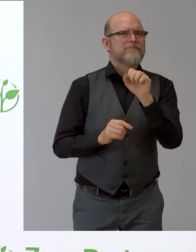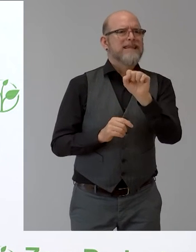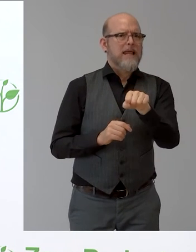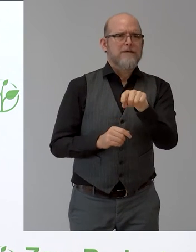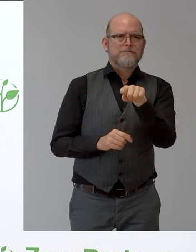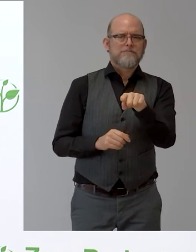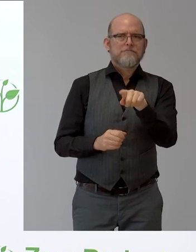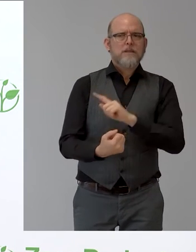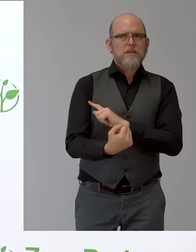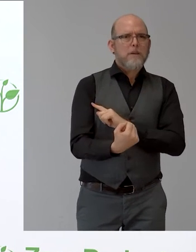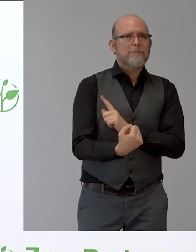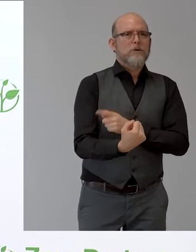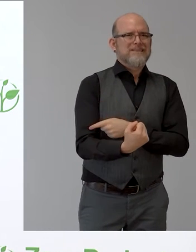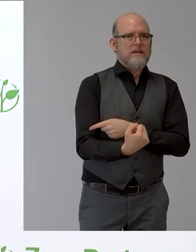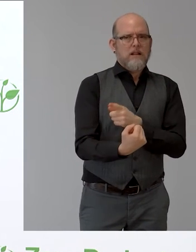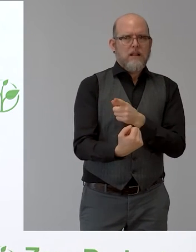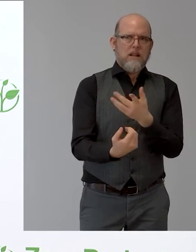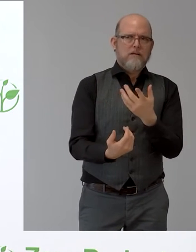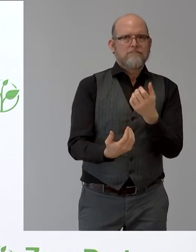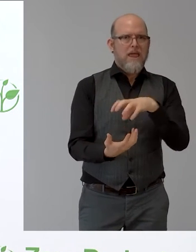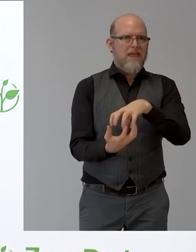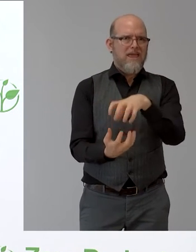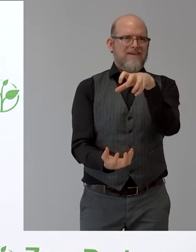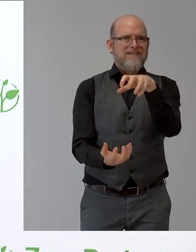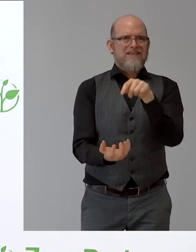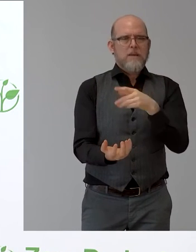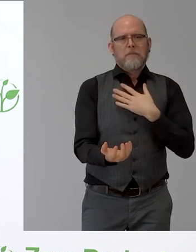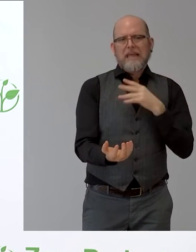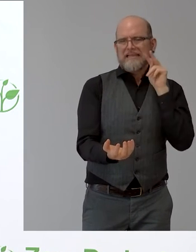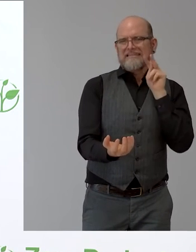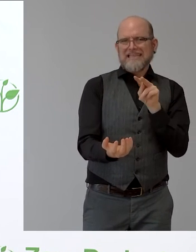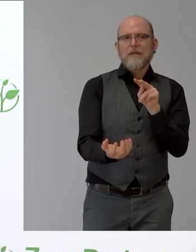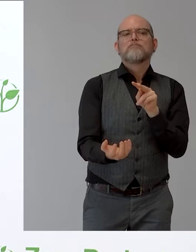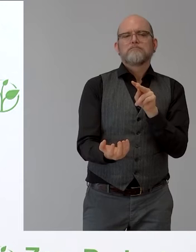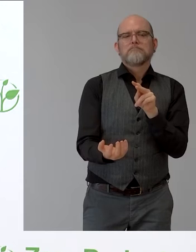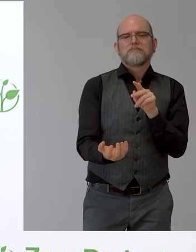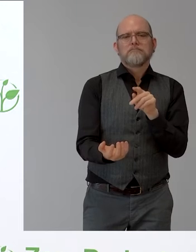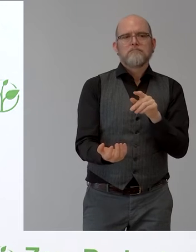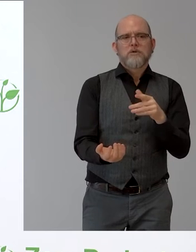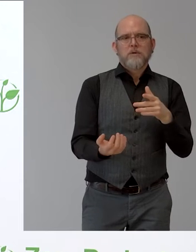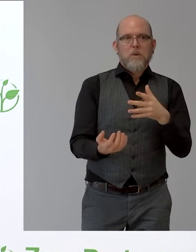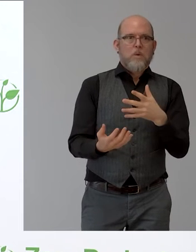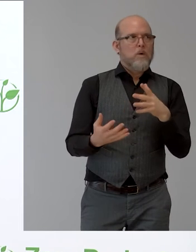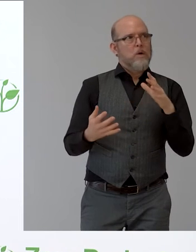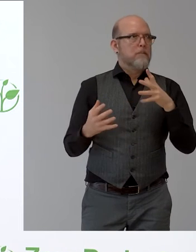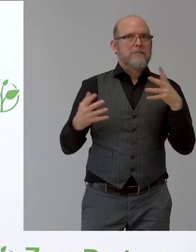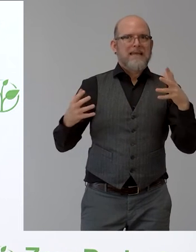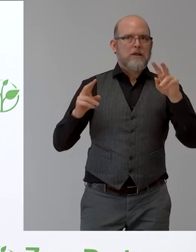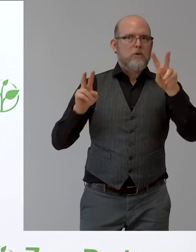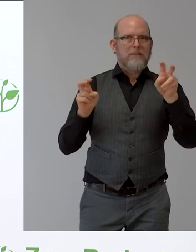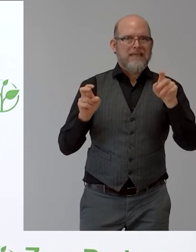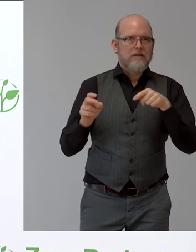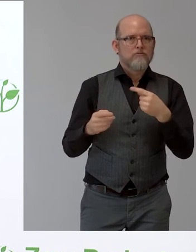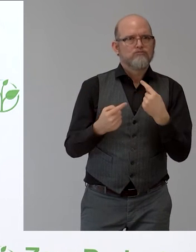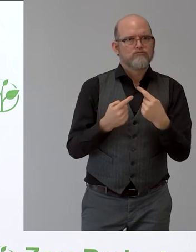is, from my point of view, the next big thing. The question is whether it's accepted by